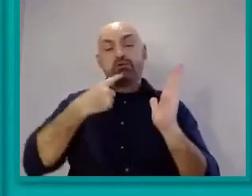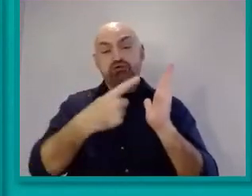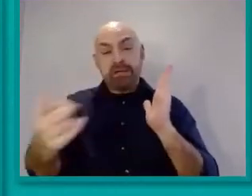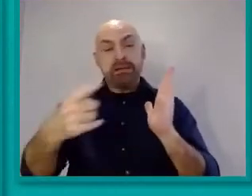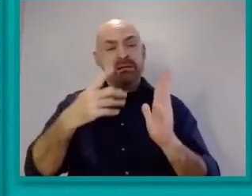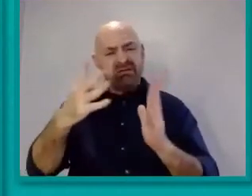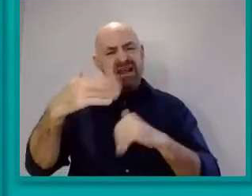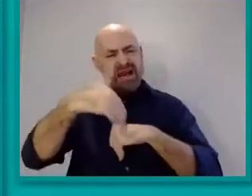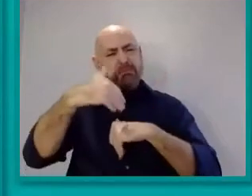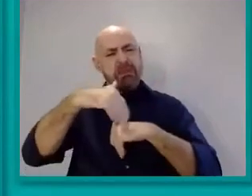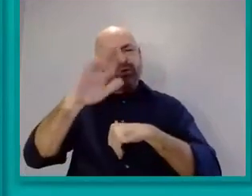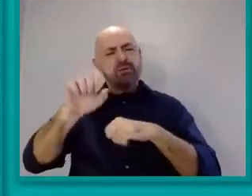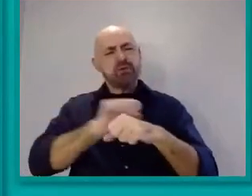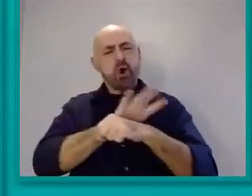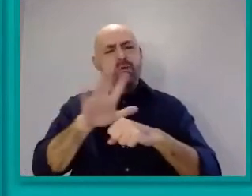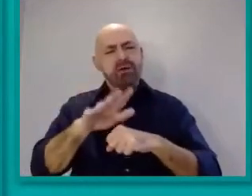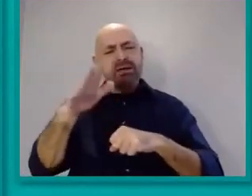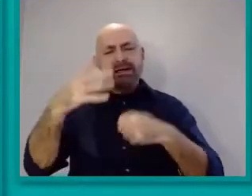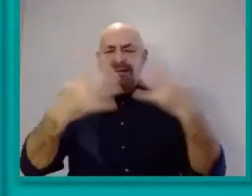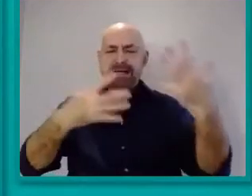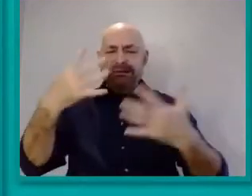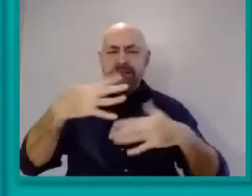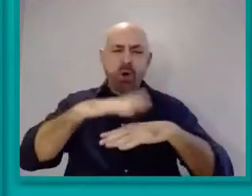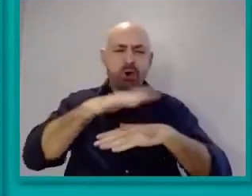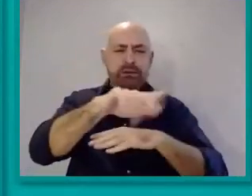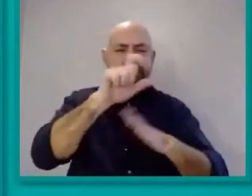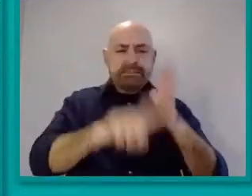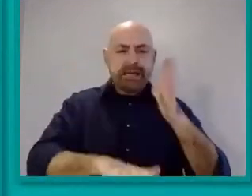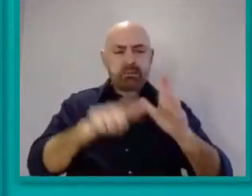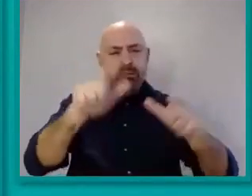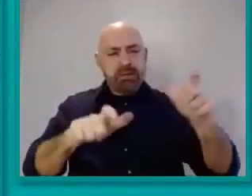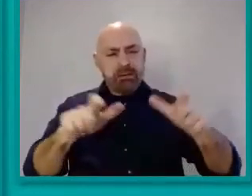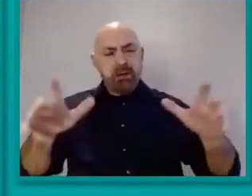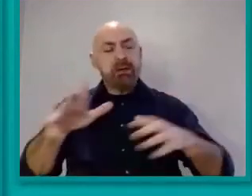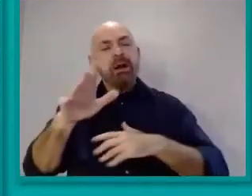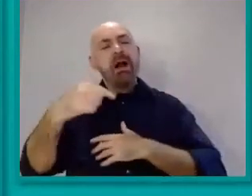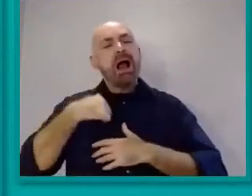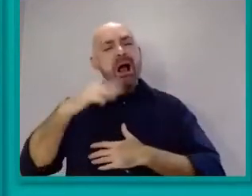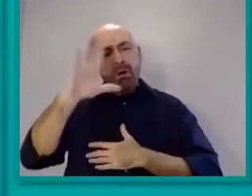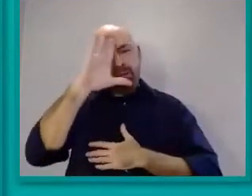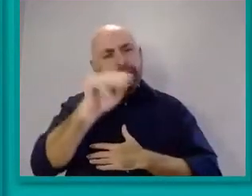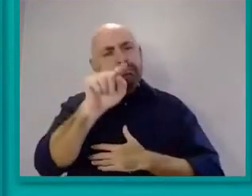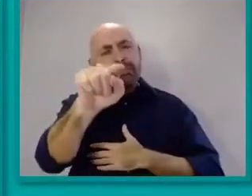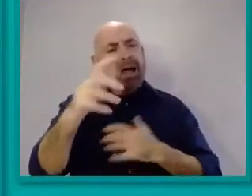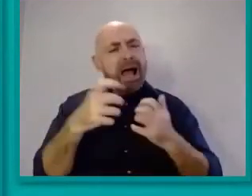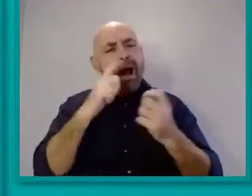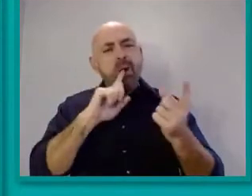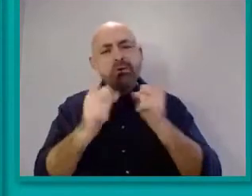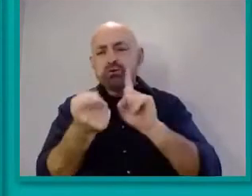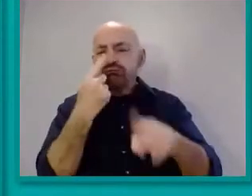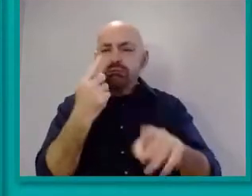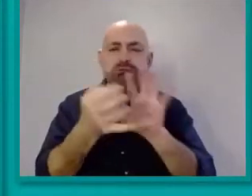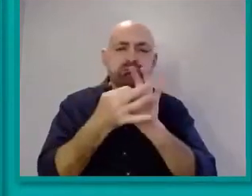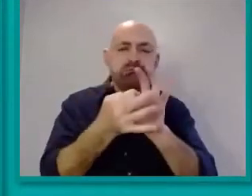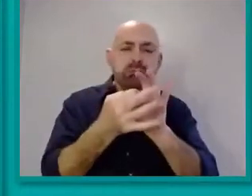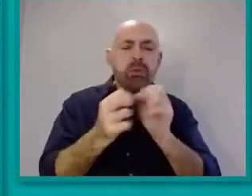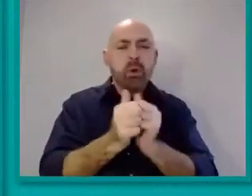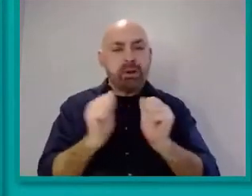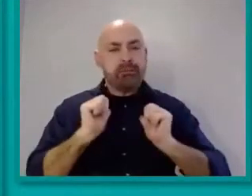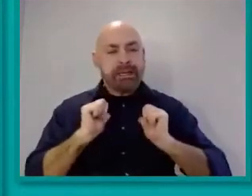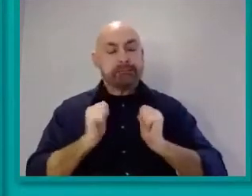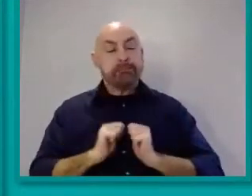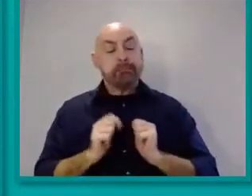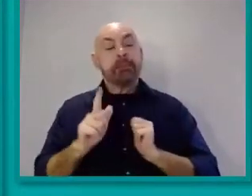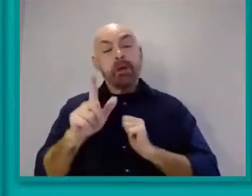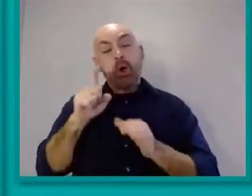on disabled people, I would like to let attendees know how they can engage with me. The Q&A